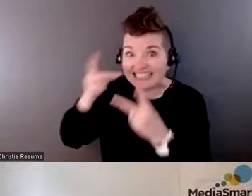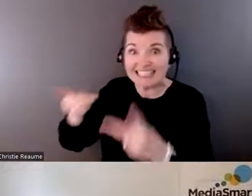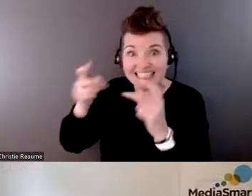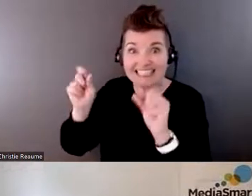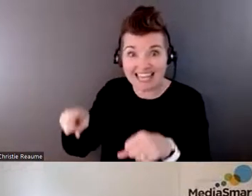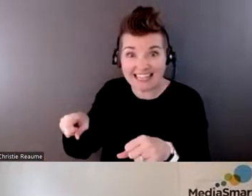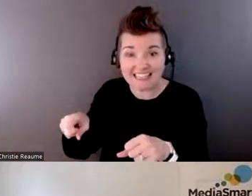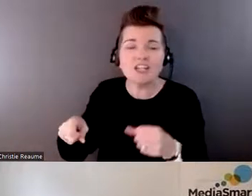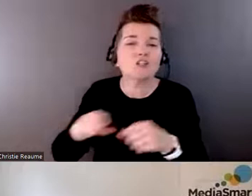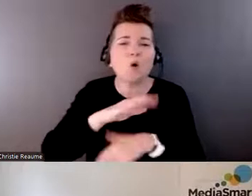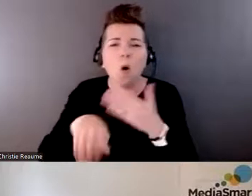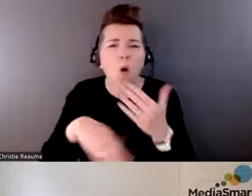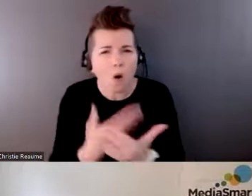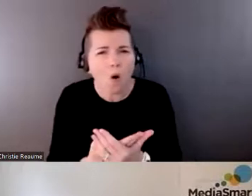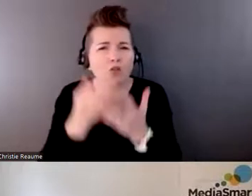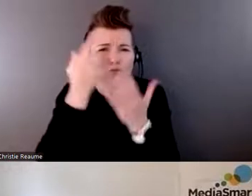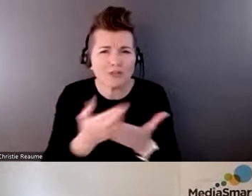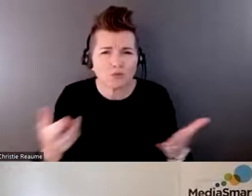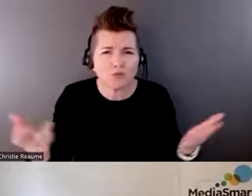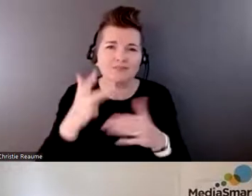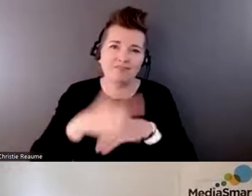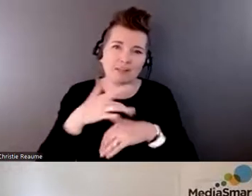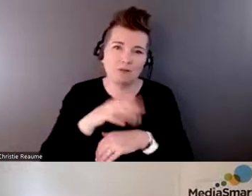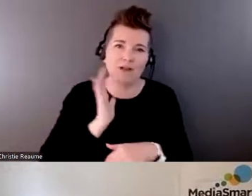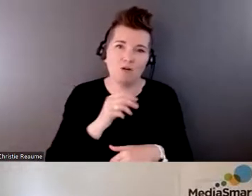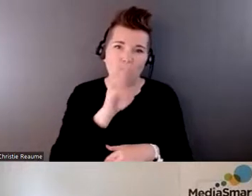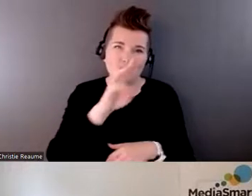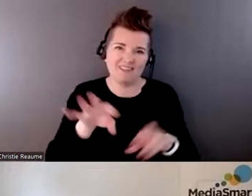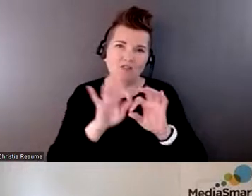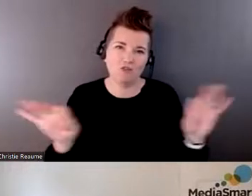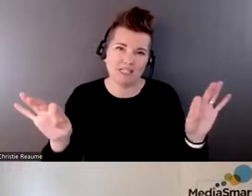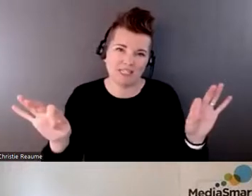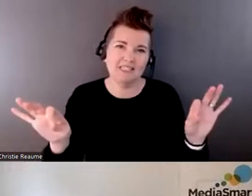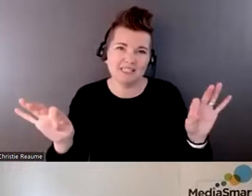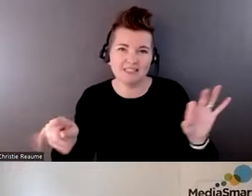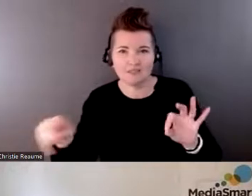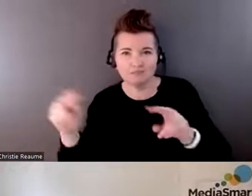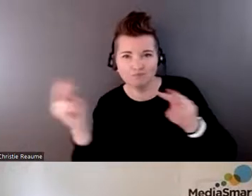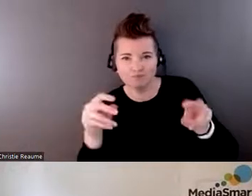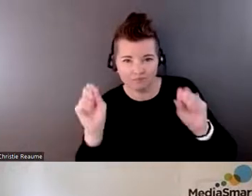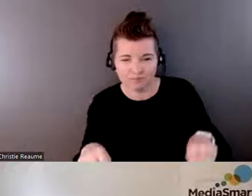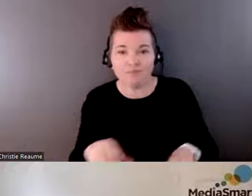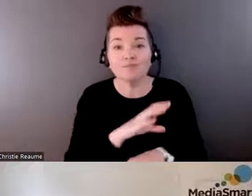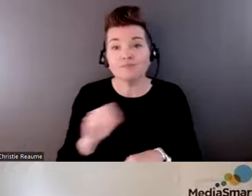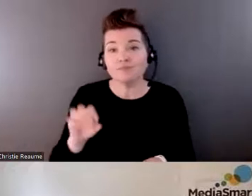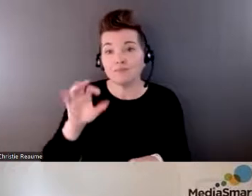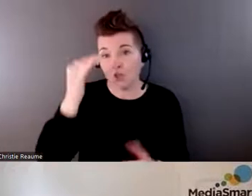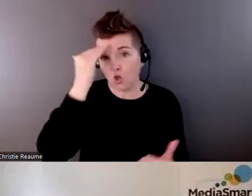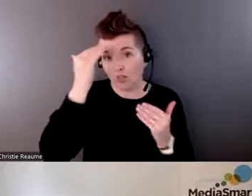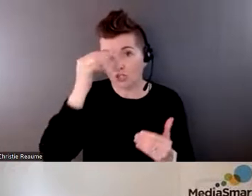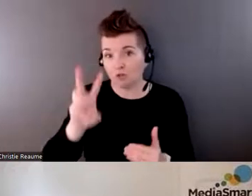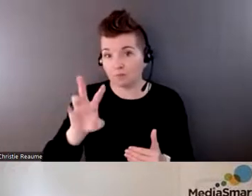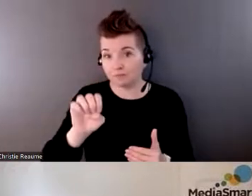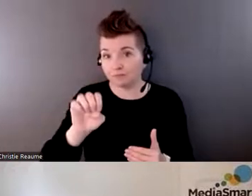resources are available on the site for free. And our current project is knowledge web, which ties in with some of the work from your panelists today